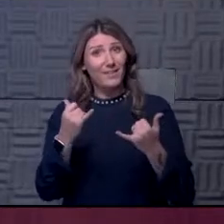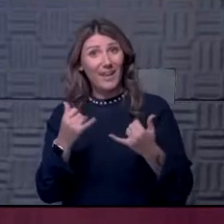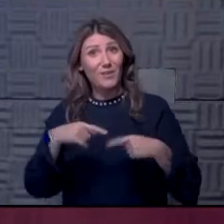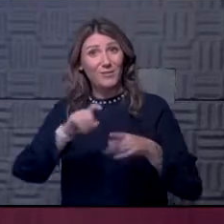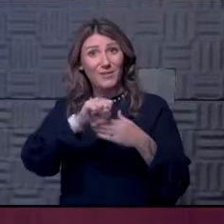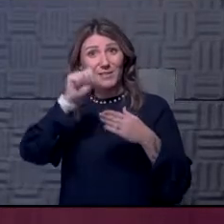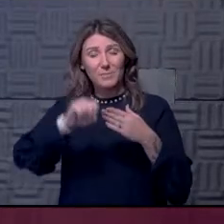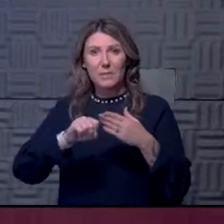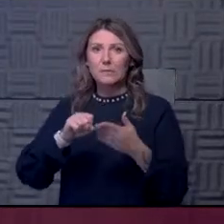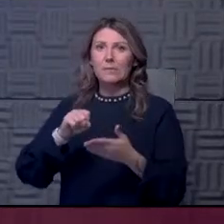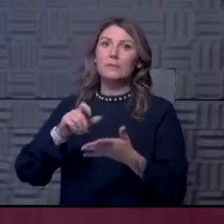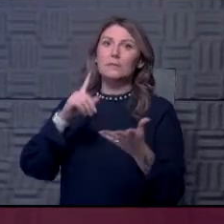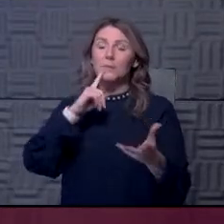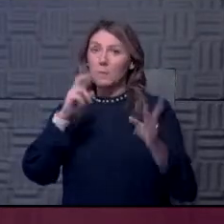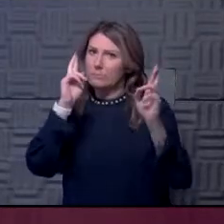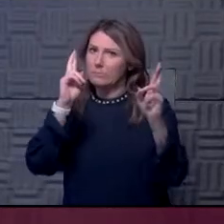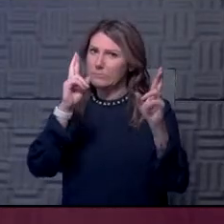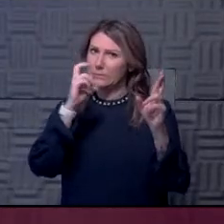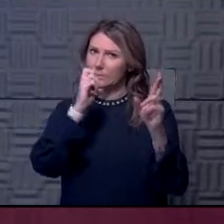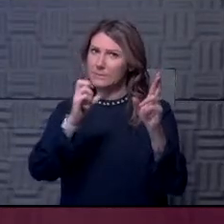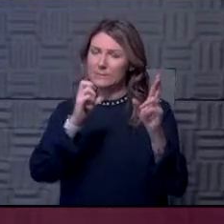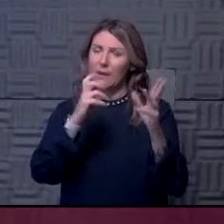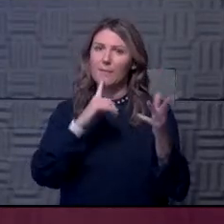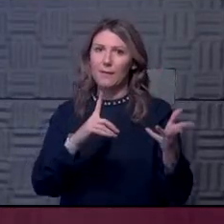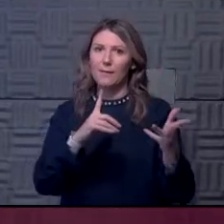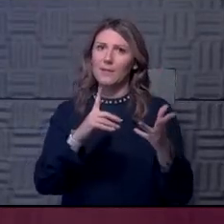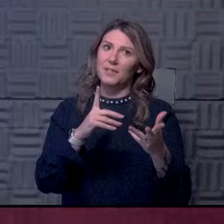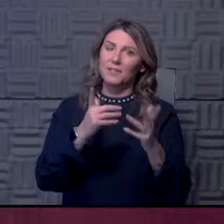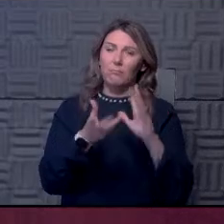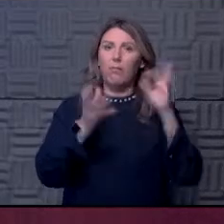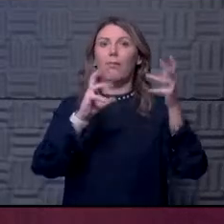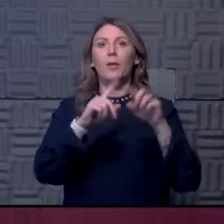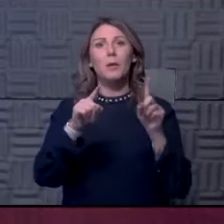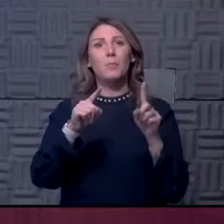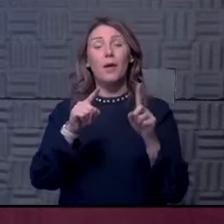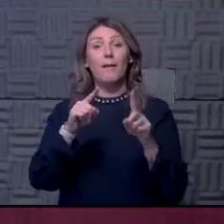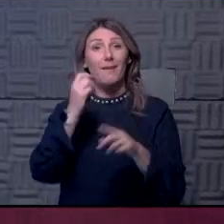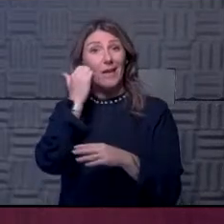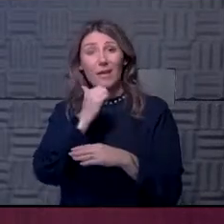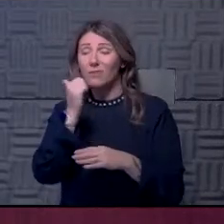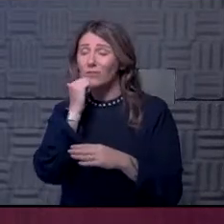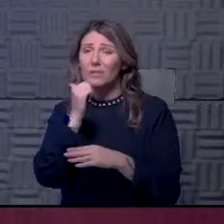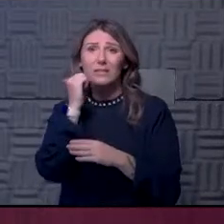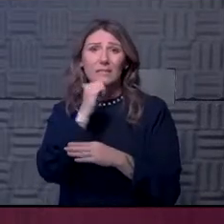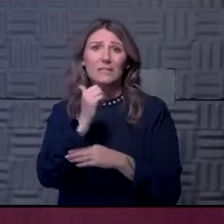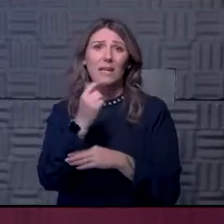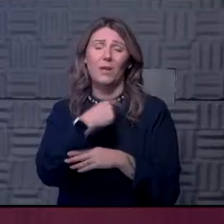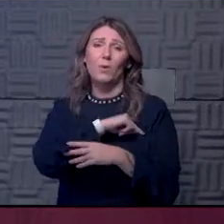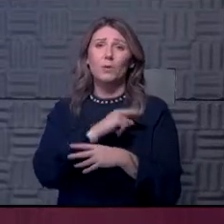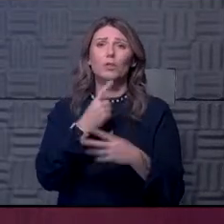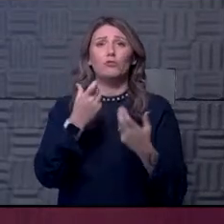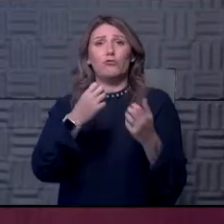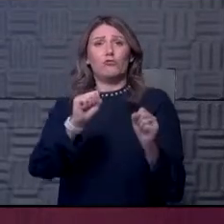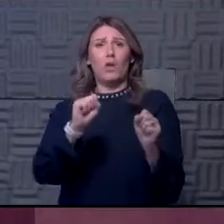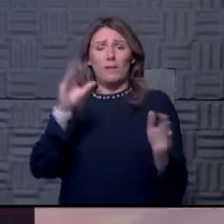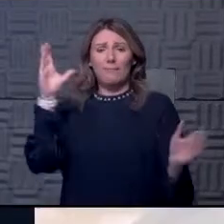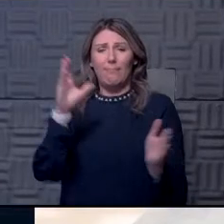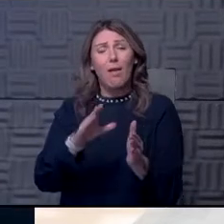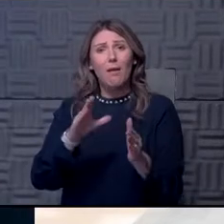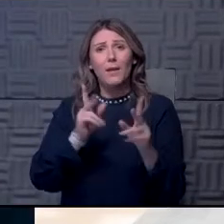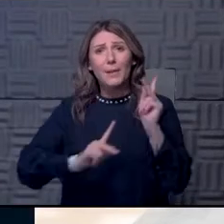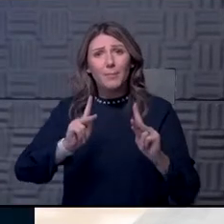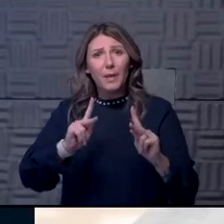Knock on wood. And, you know, we take it literally one day at a time. But our efforts to de-densify the campus, the